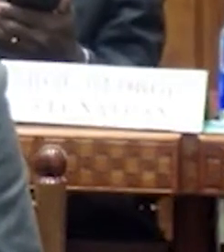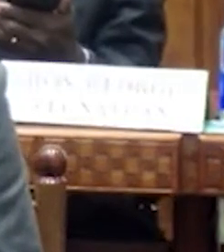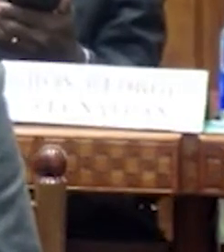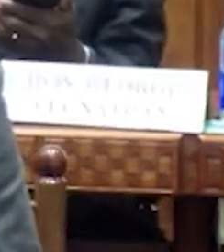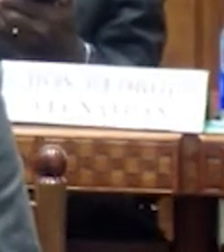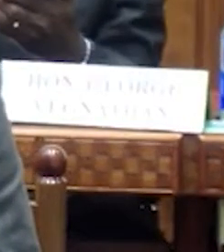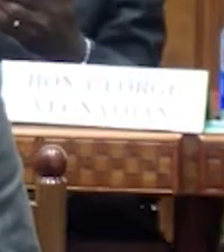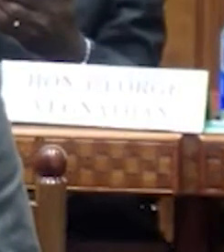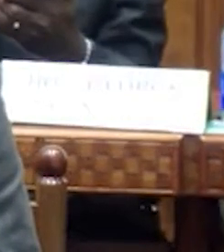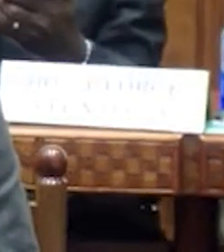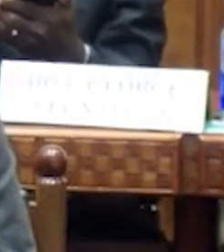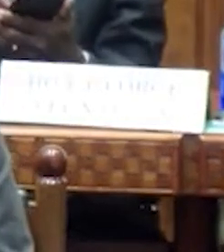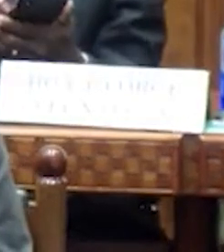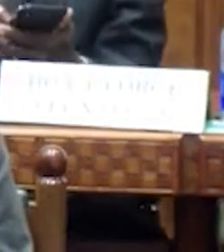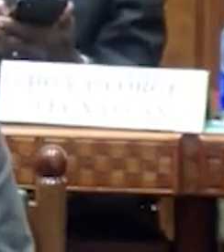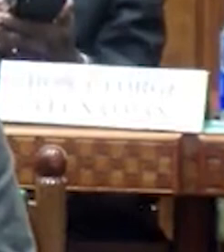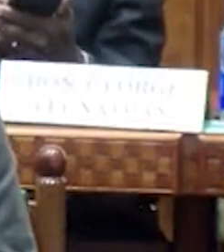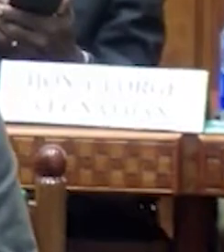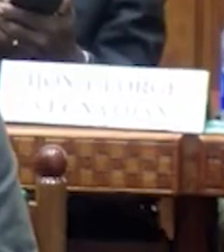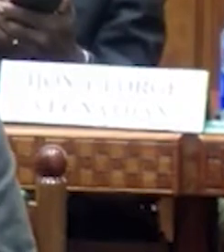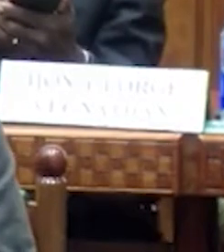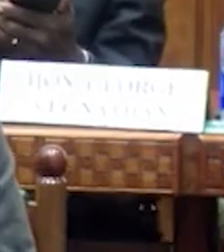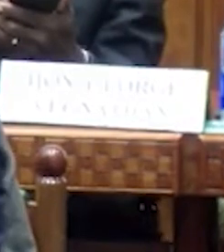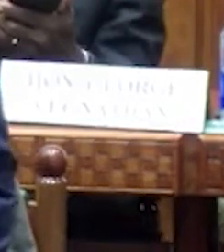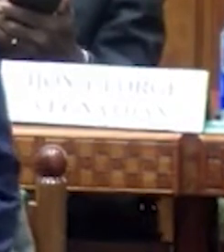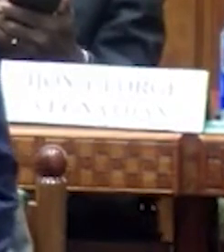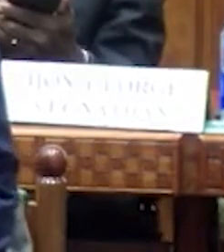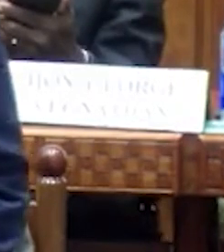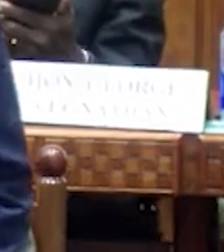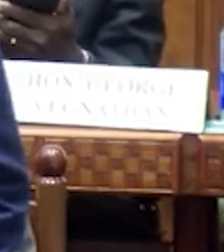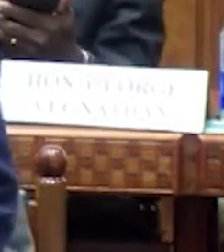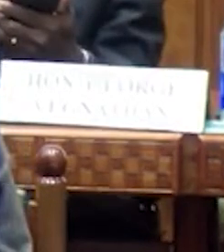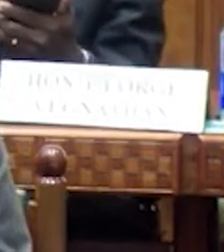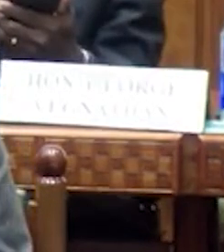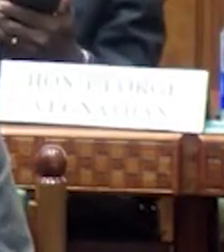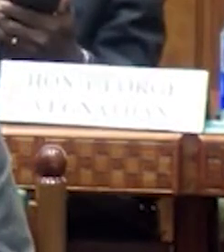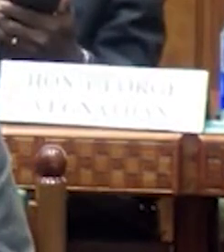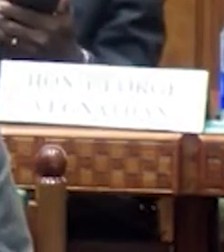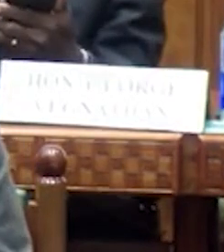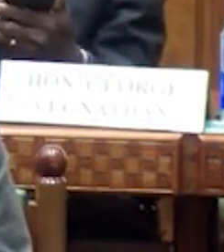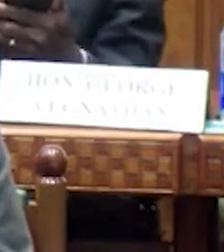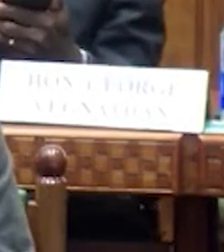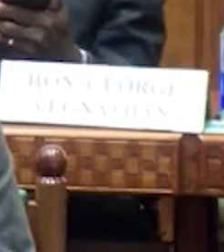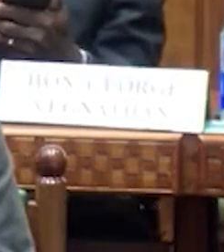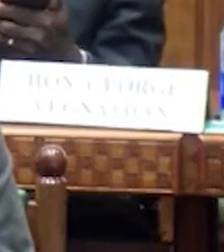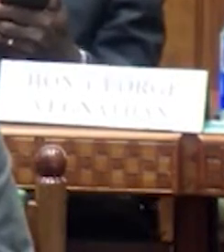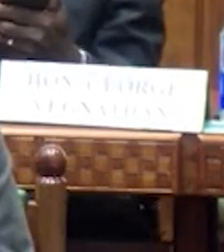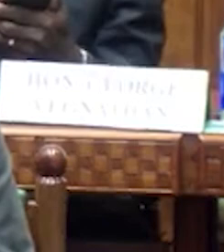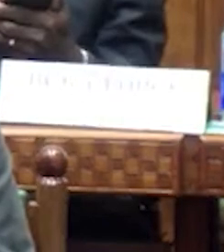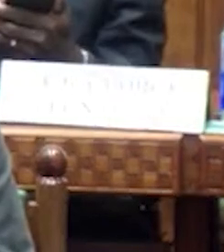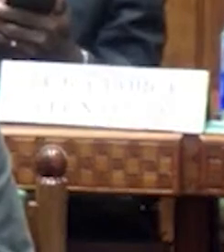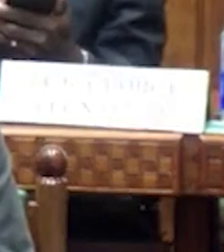Nobody has been able to produce a single alternative budget. They think, they think, they think that the solution